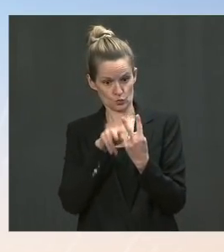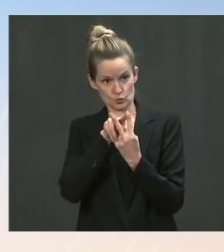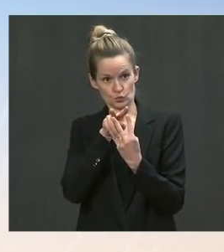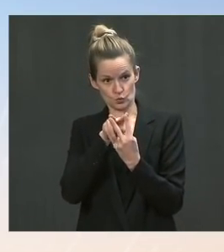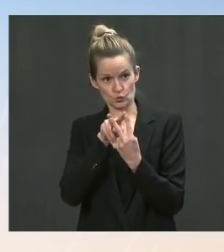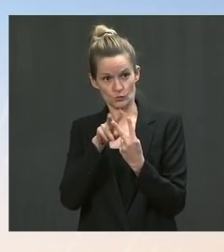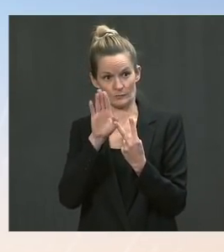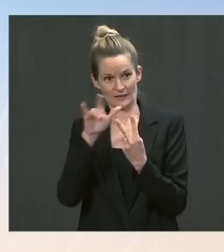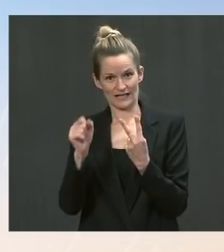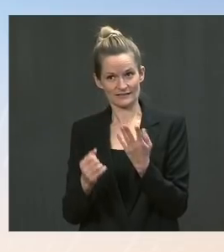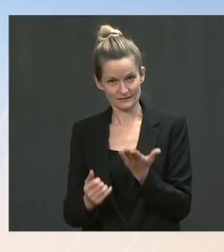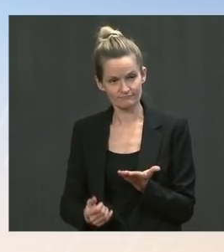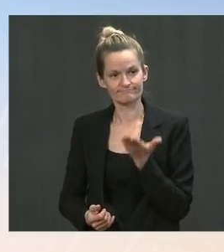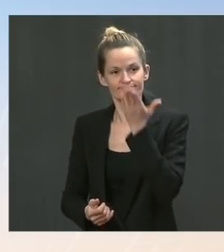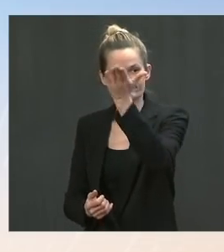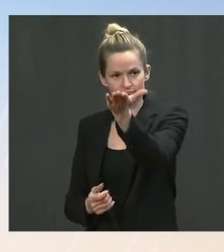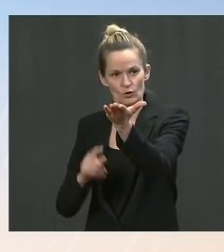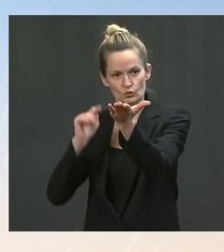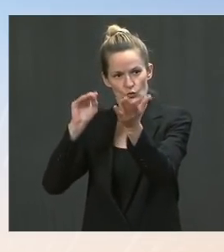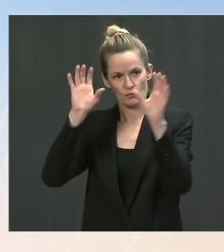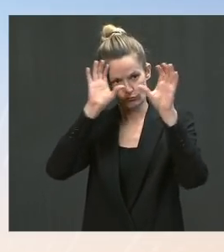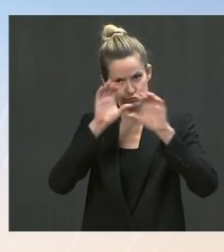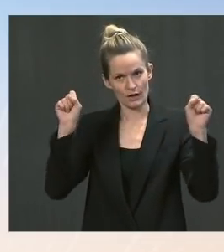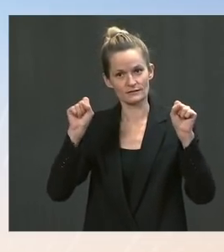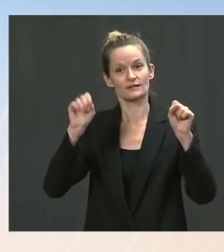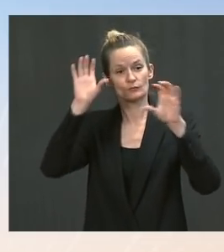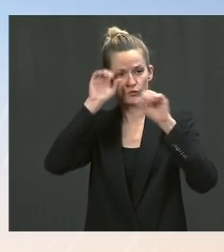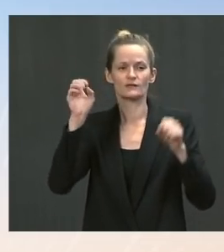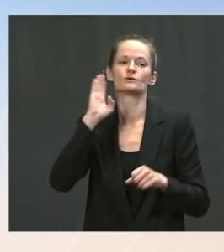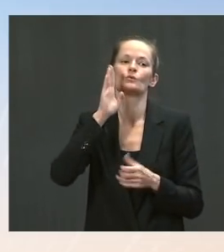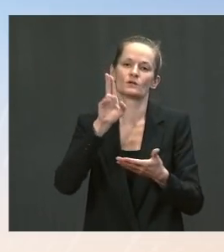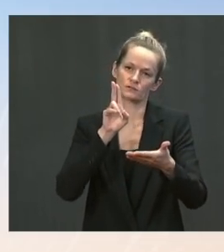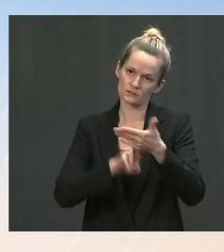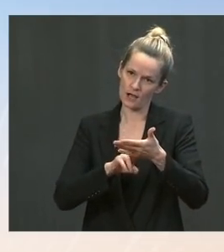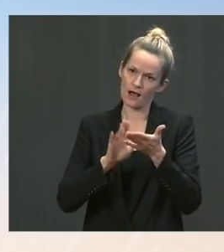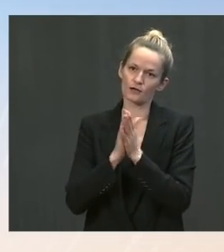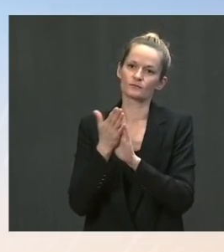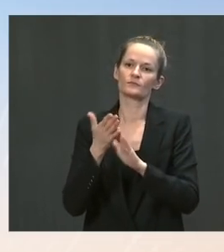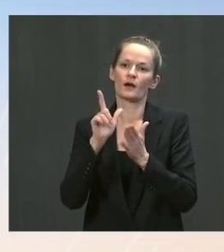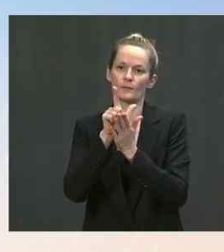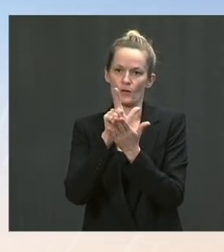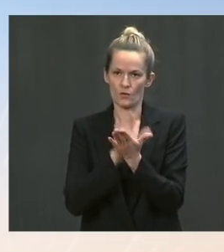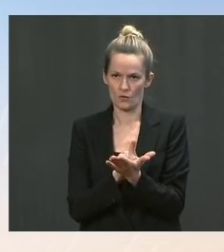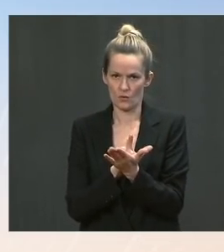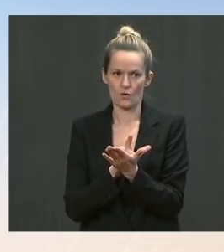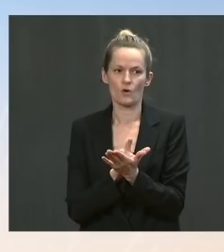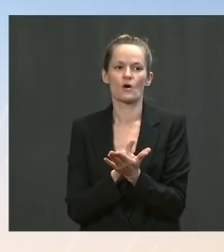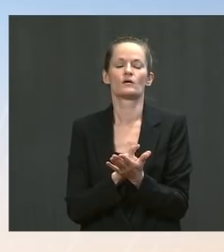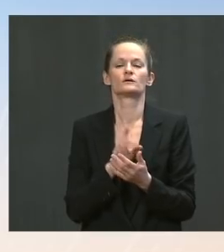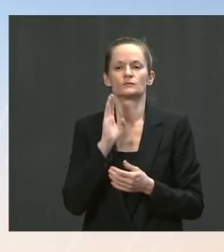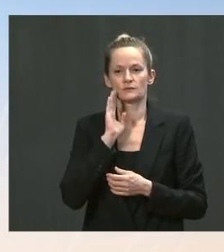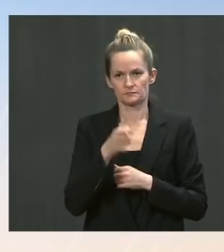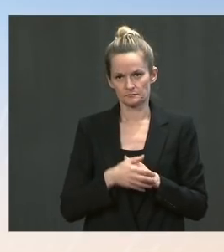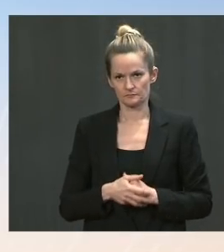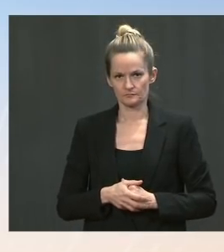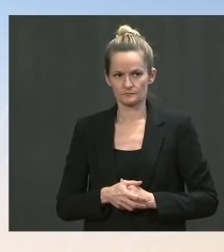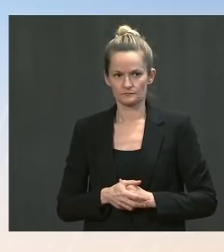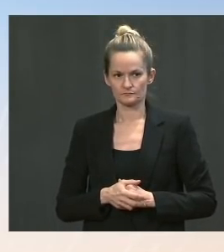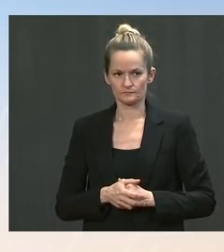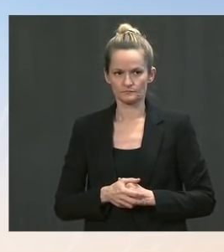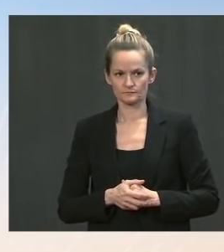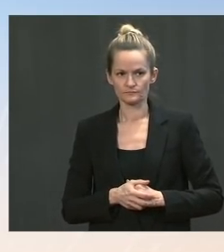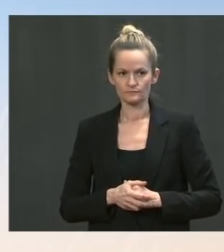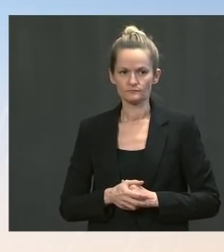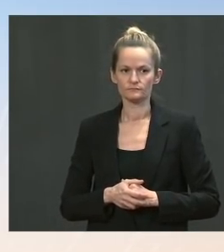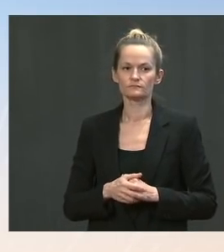of them into law. Go ahead. The Thanks, Jen. The jobs report is getting a lot of praise today. But with the Delta variant surging,